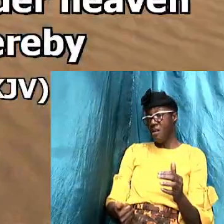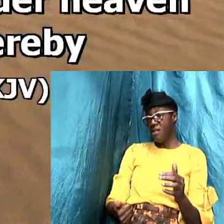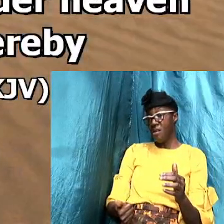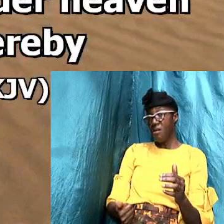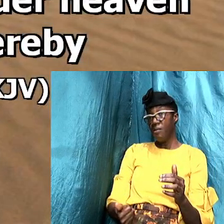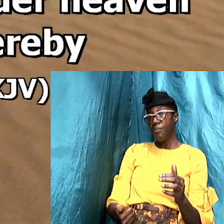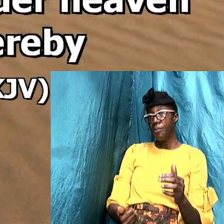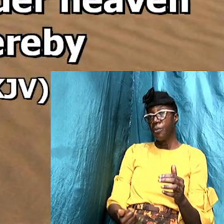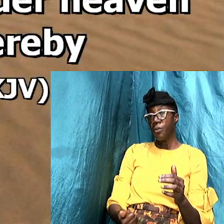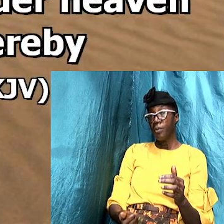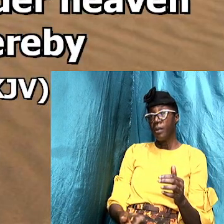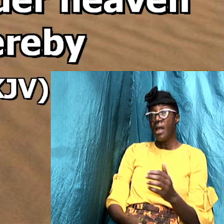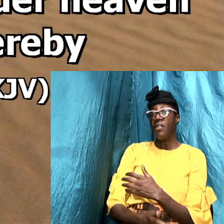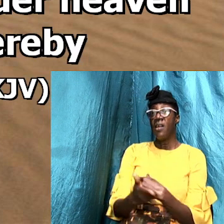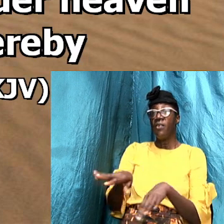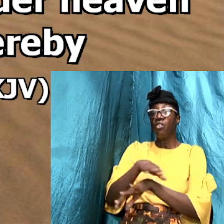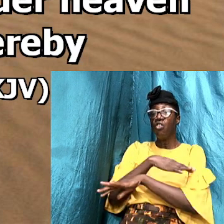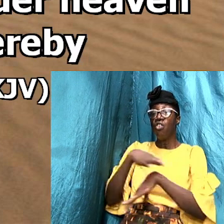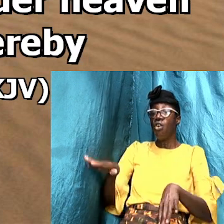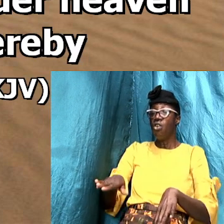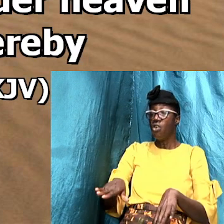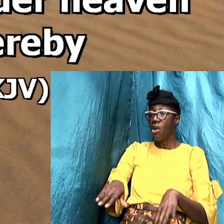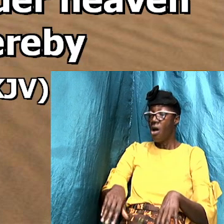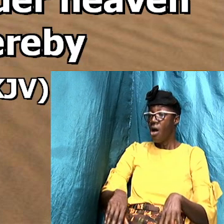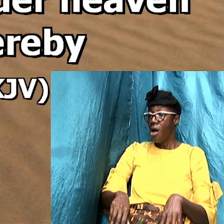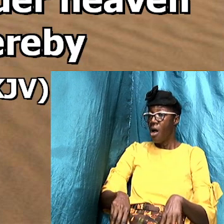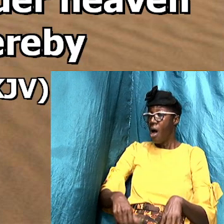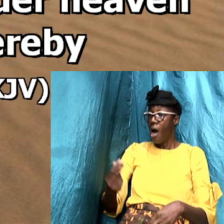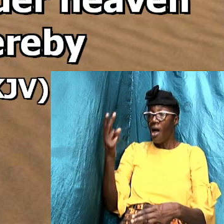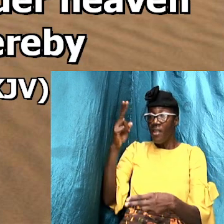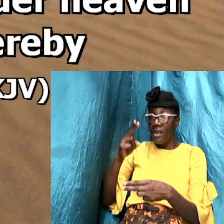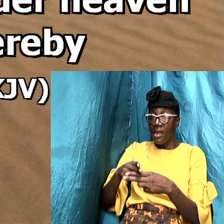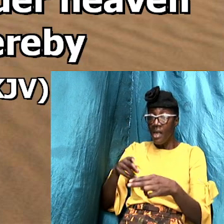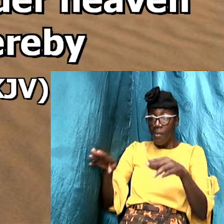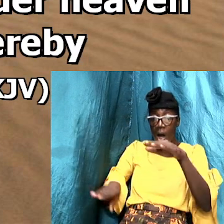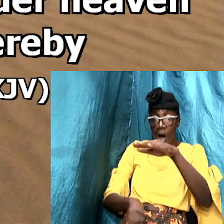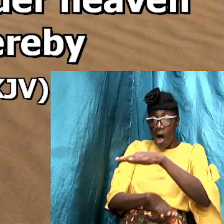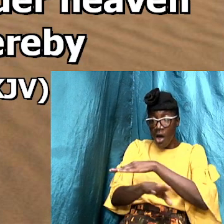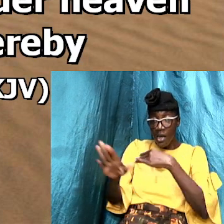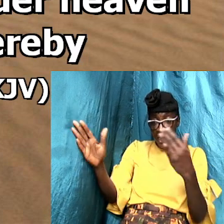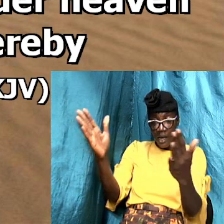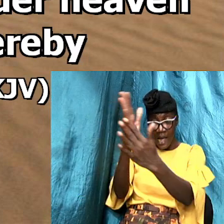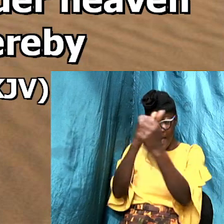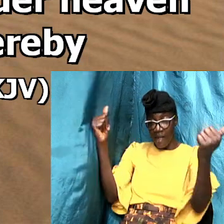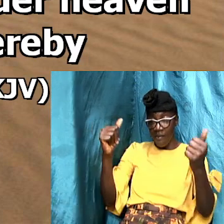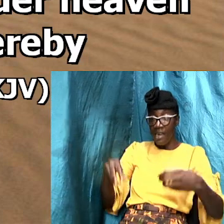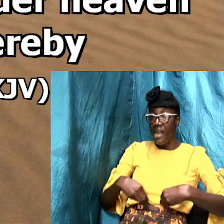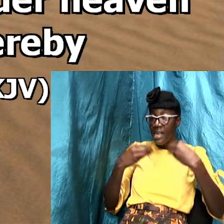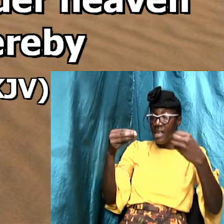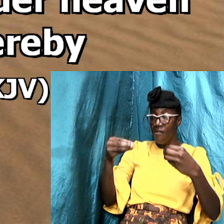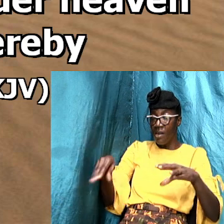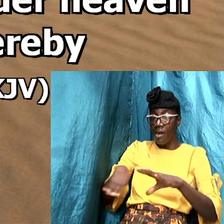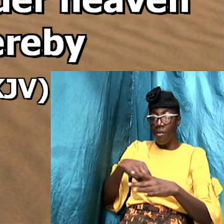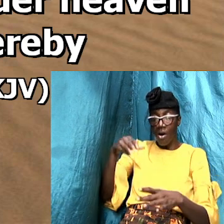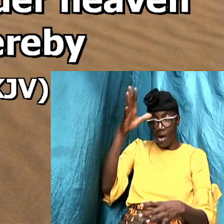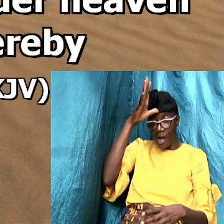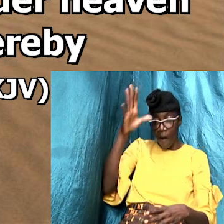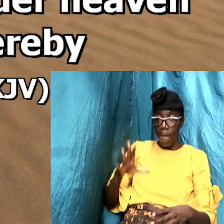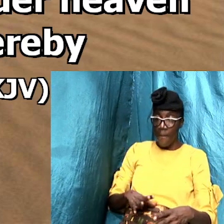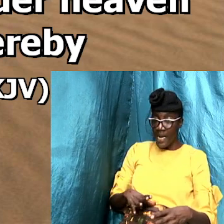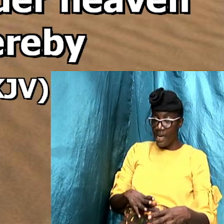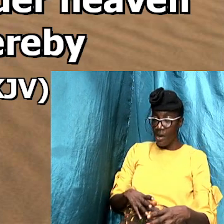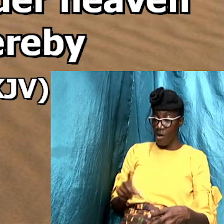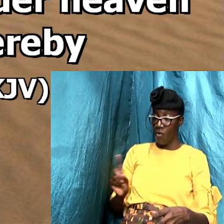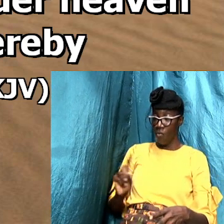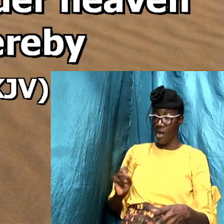other for there is none other name under heaven given among men whereby